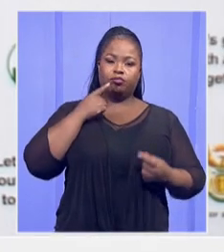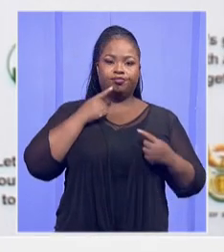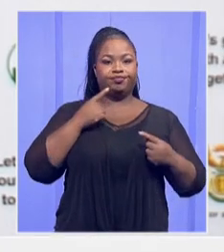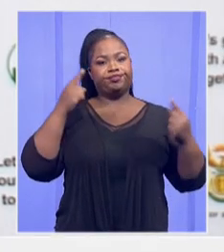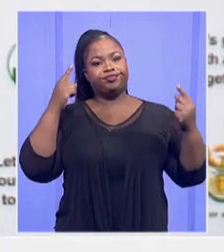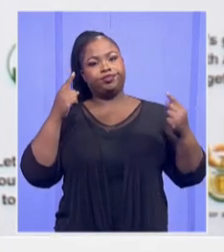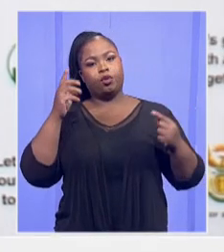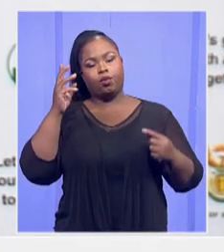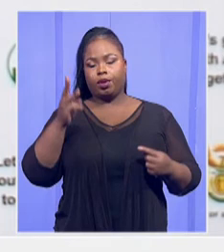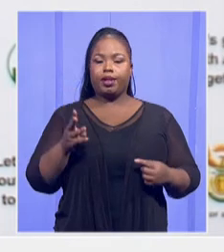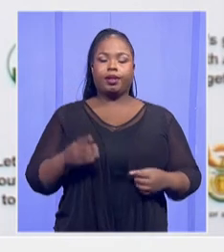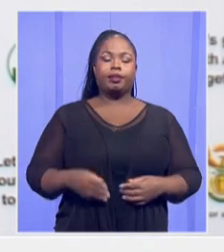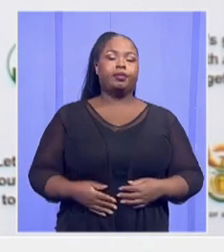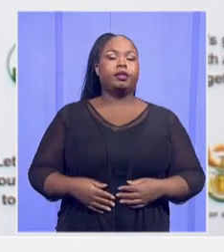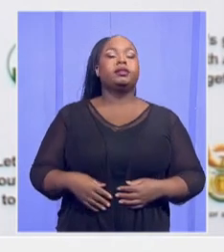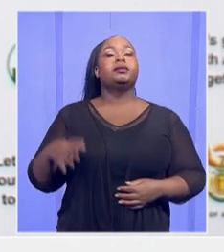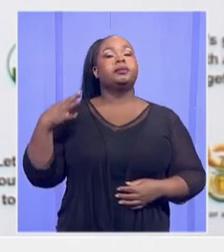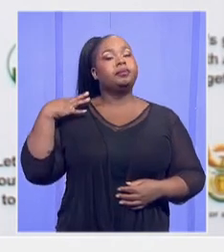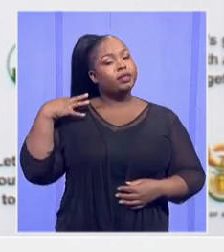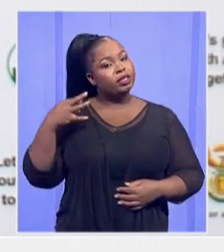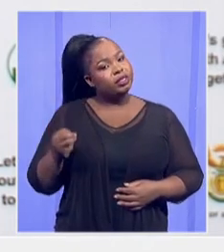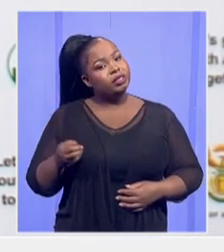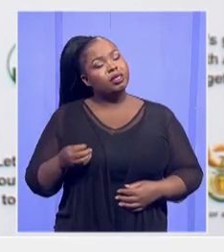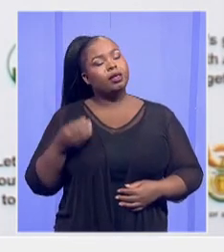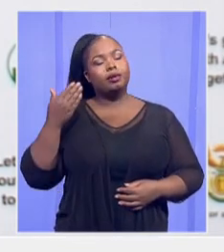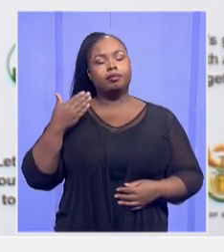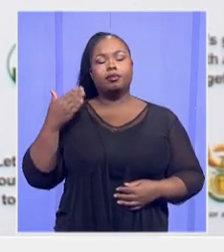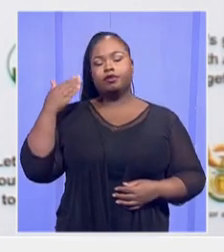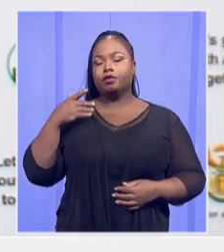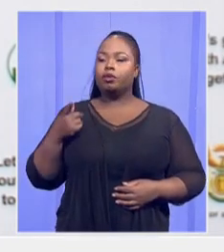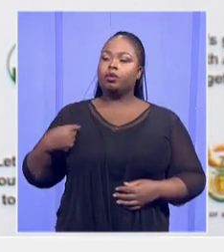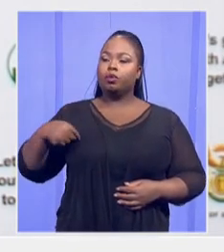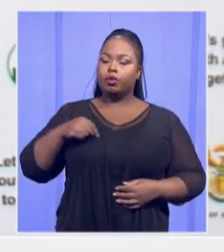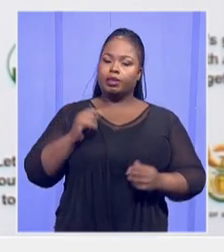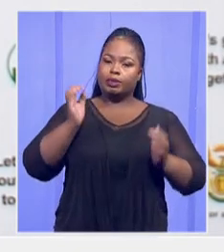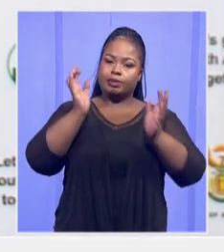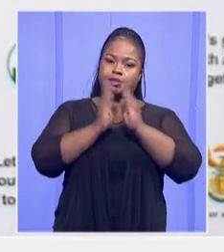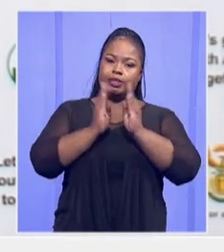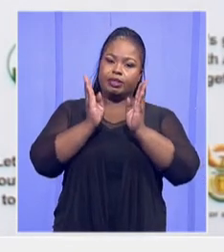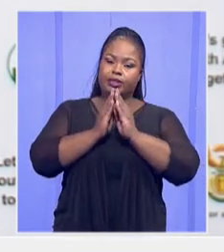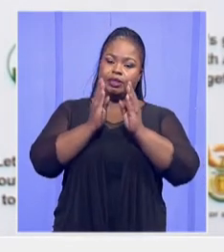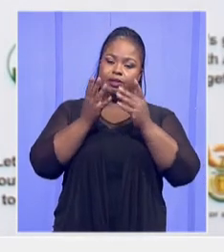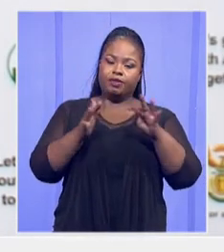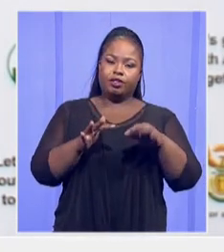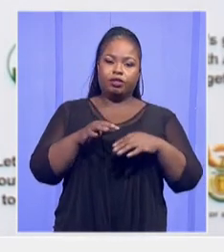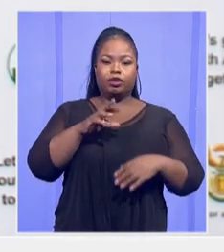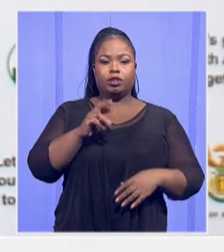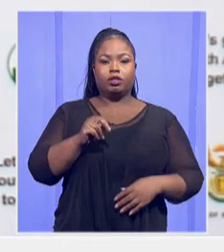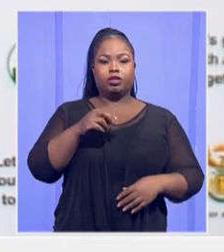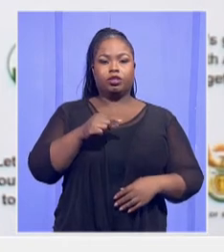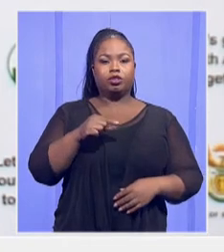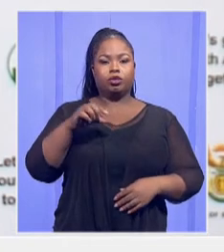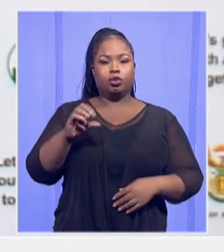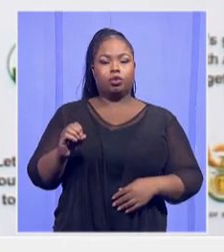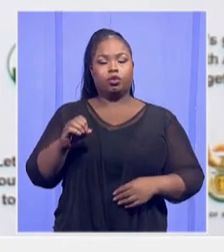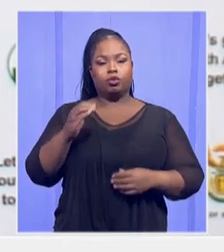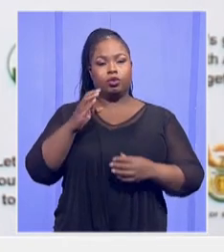I must also indicate, Minister, that we have had meetings with NGOs such as Section 27